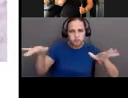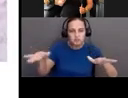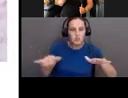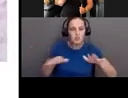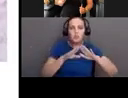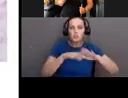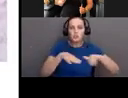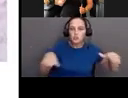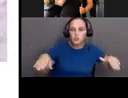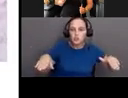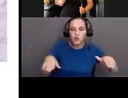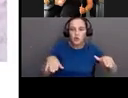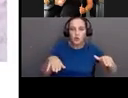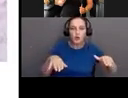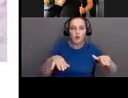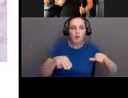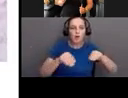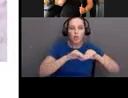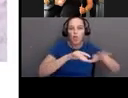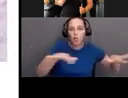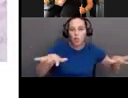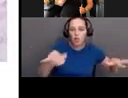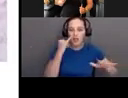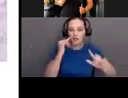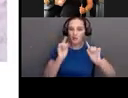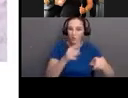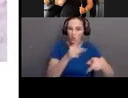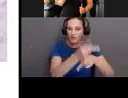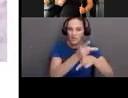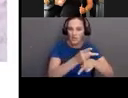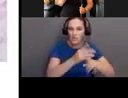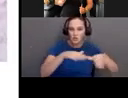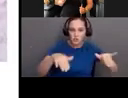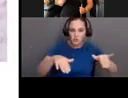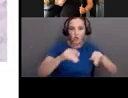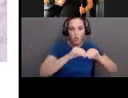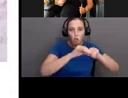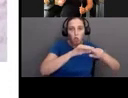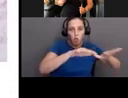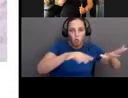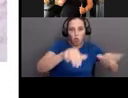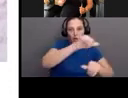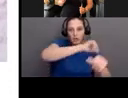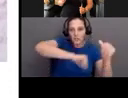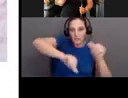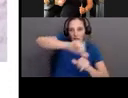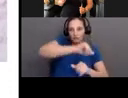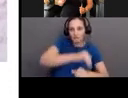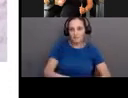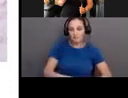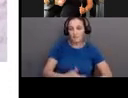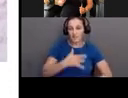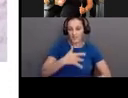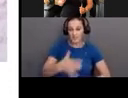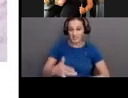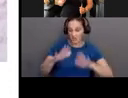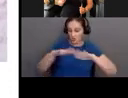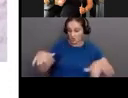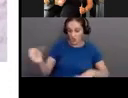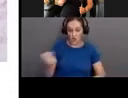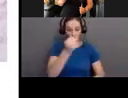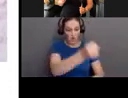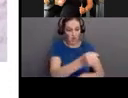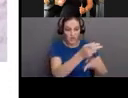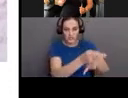in daycare. So it's something that's kind of all over. Most kids in daycare are probably going to catch it. At some